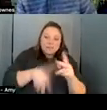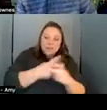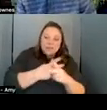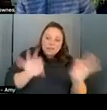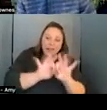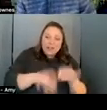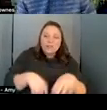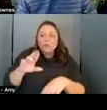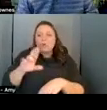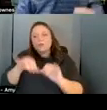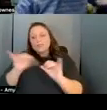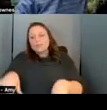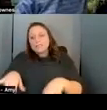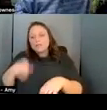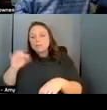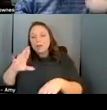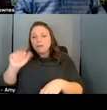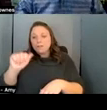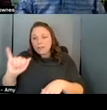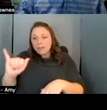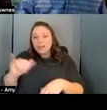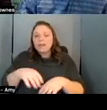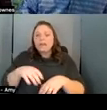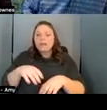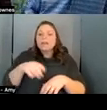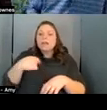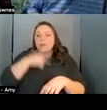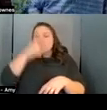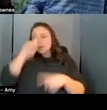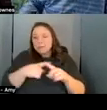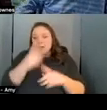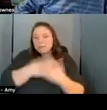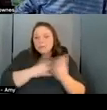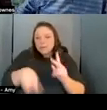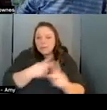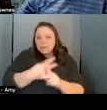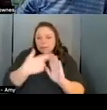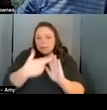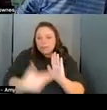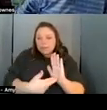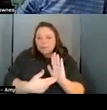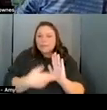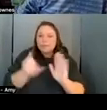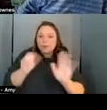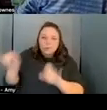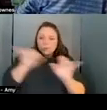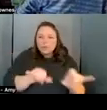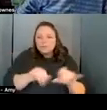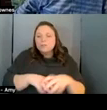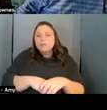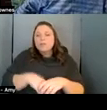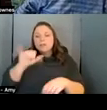system of artificial intelligence usually they're thinking about some sort of regulation regulations are based on fear